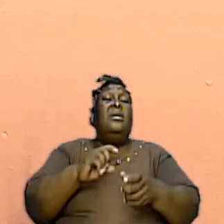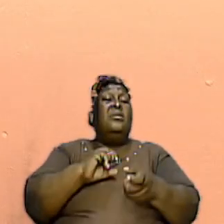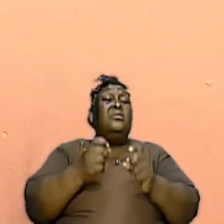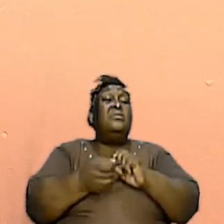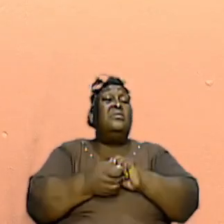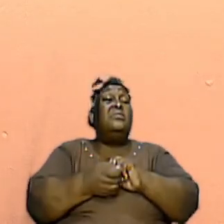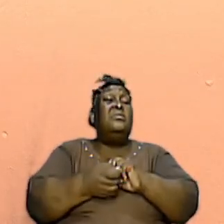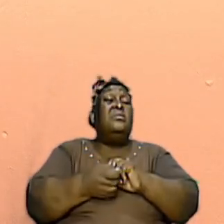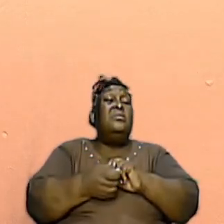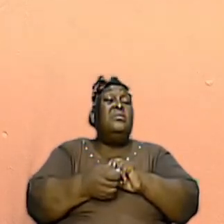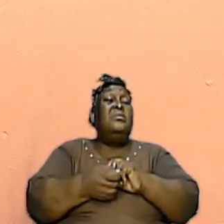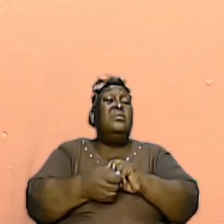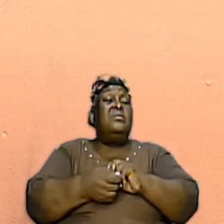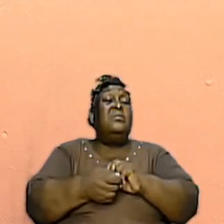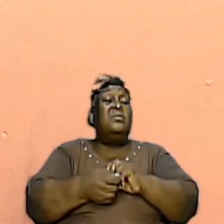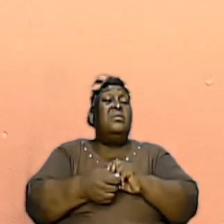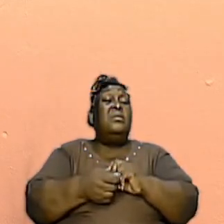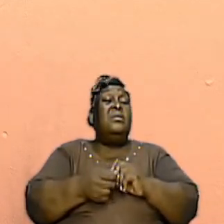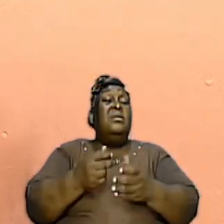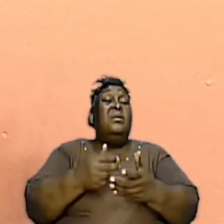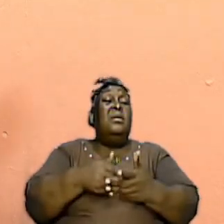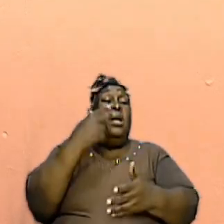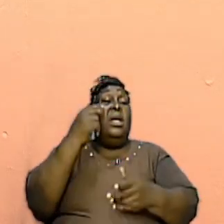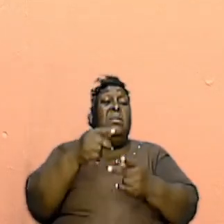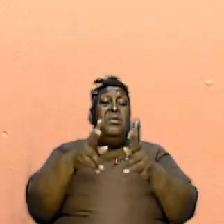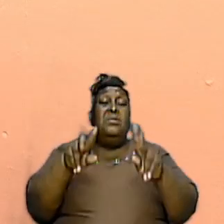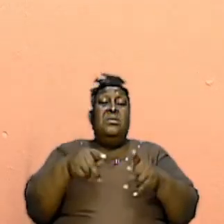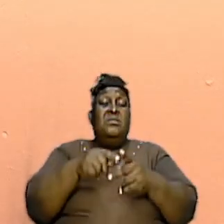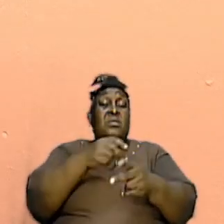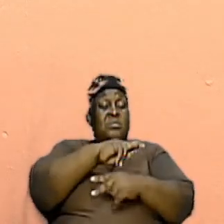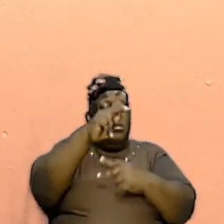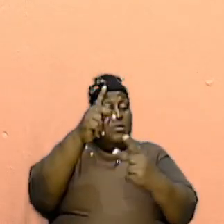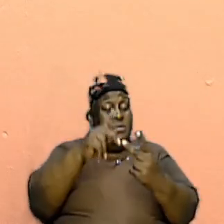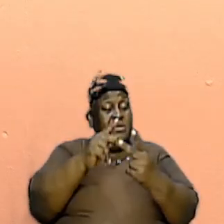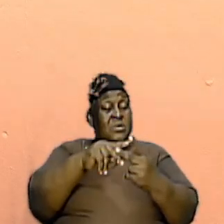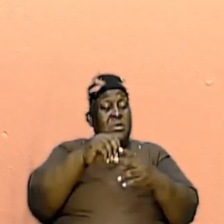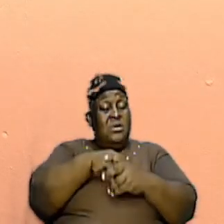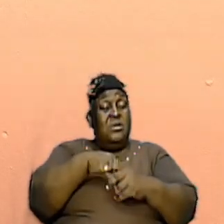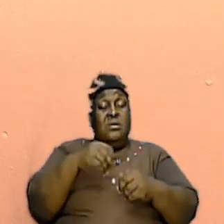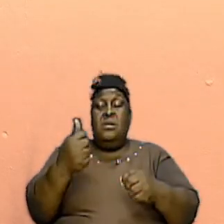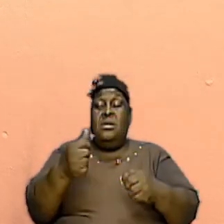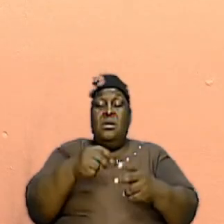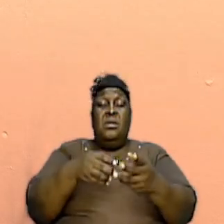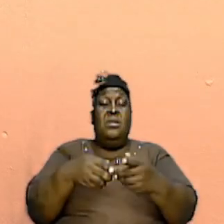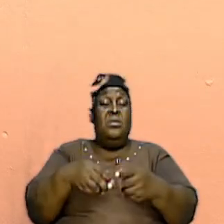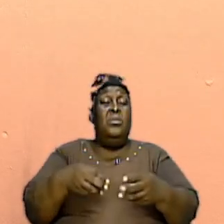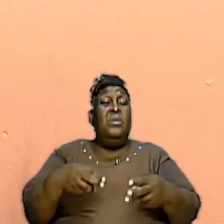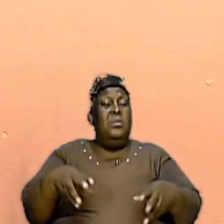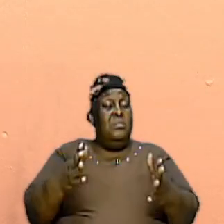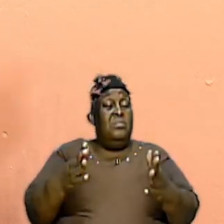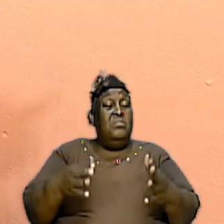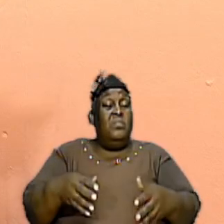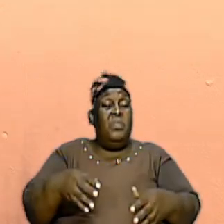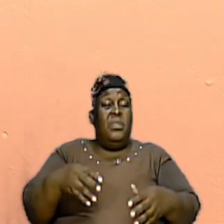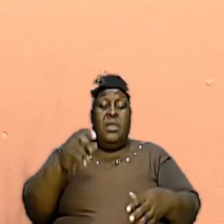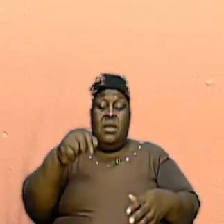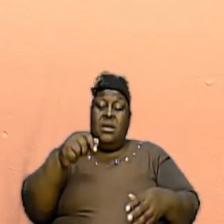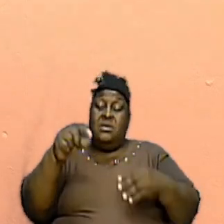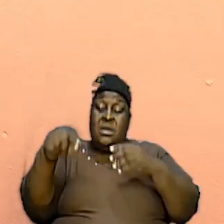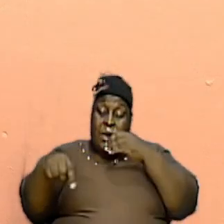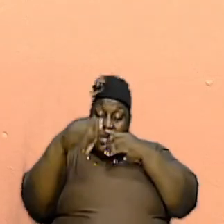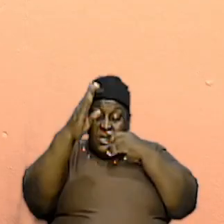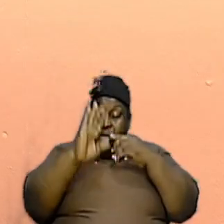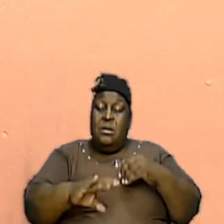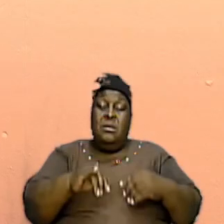perfection in every possible way. And so this God, yesterday, today,